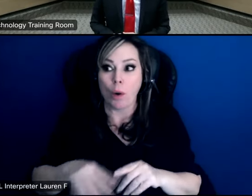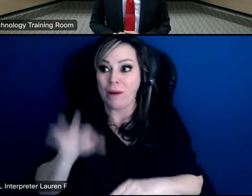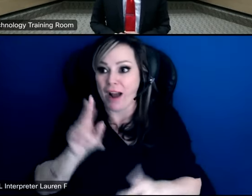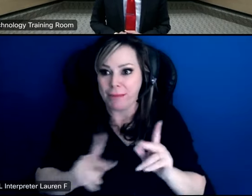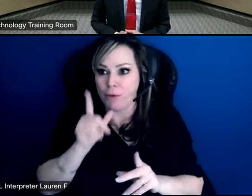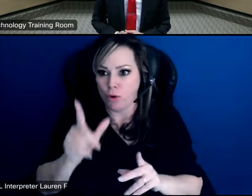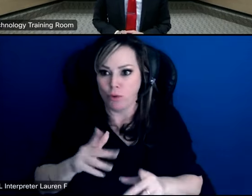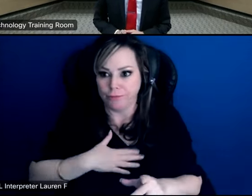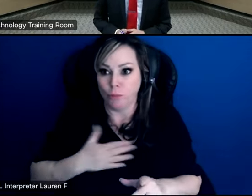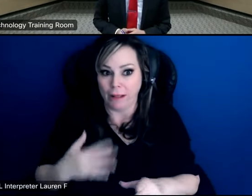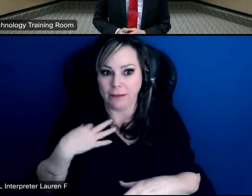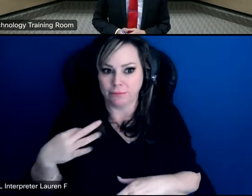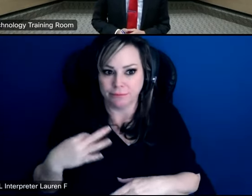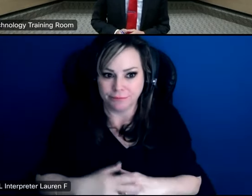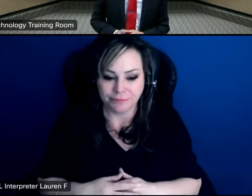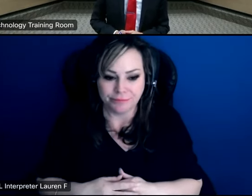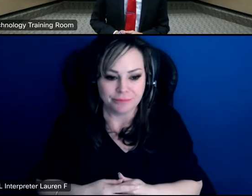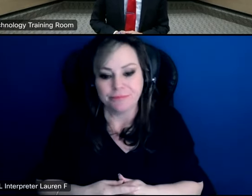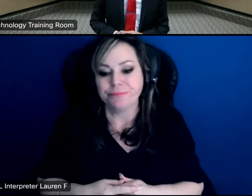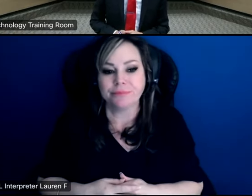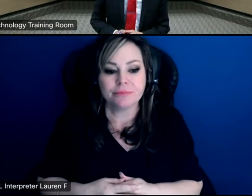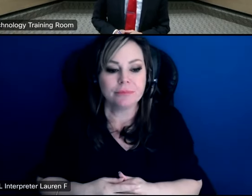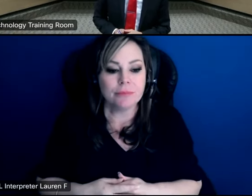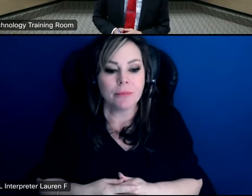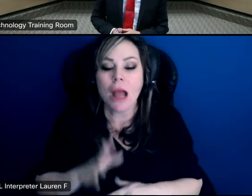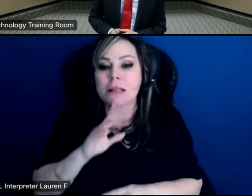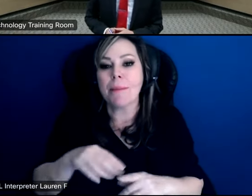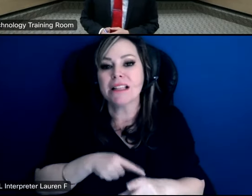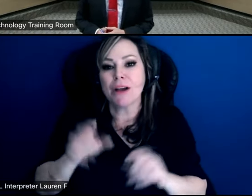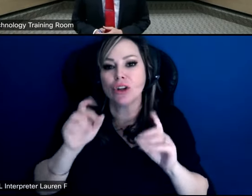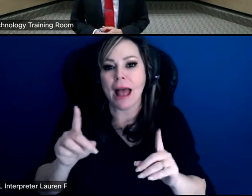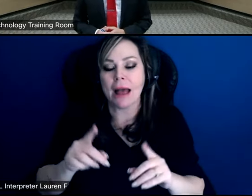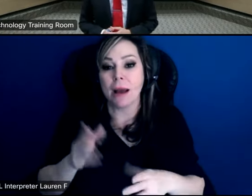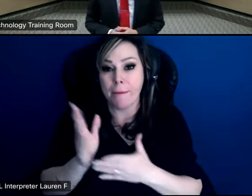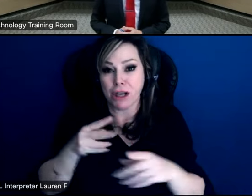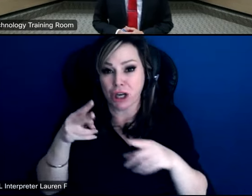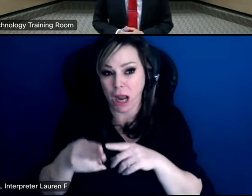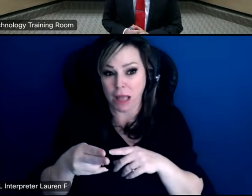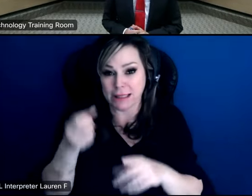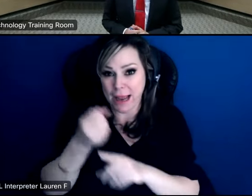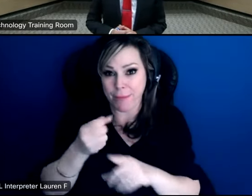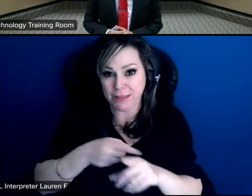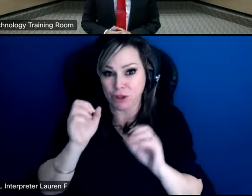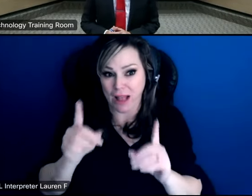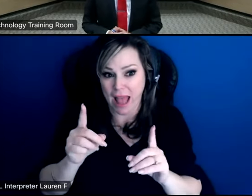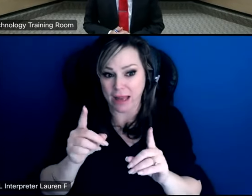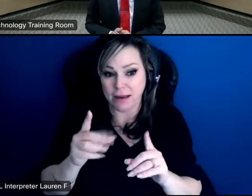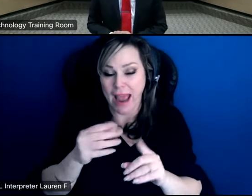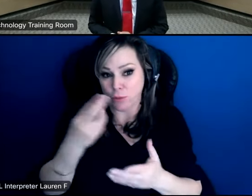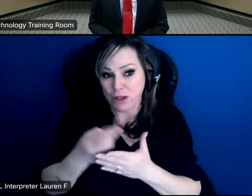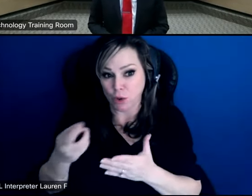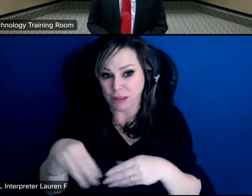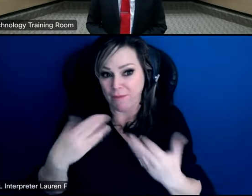individuals and speaking of special education um are the budget cuts um going to impact special education and the resources